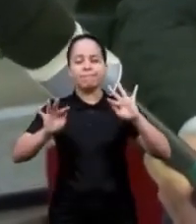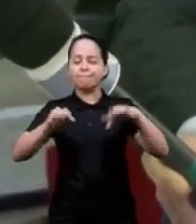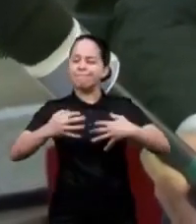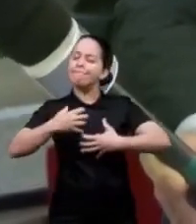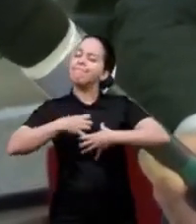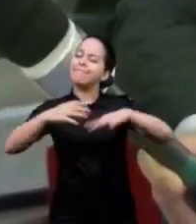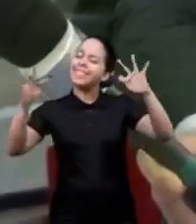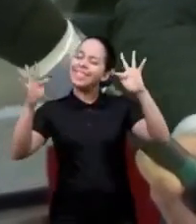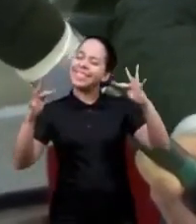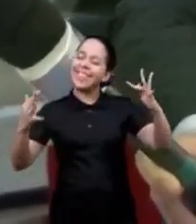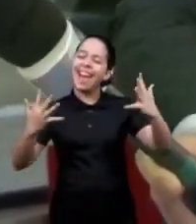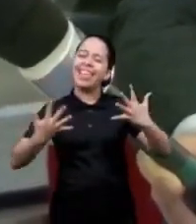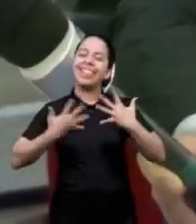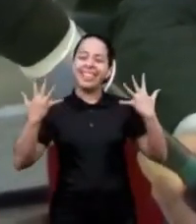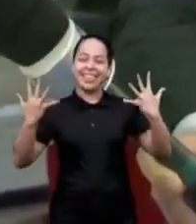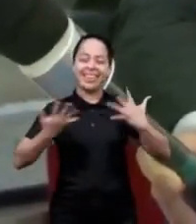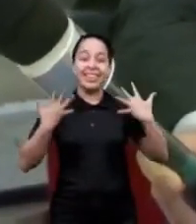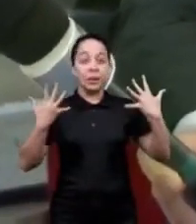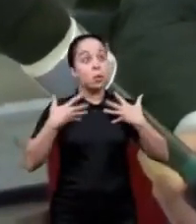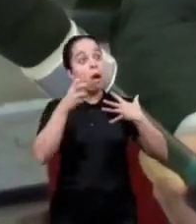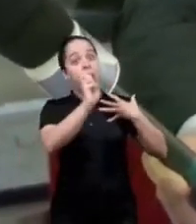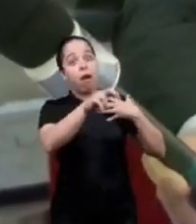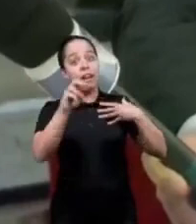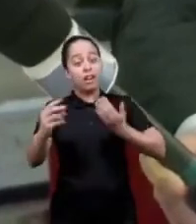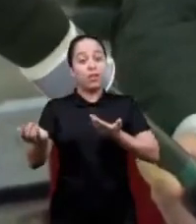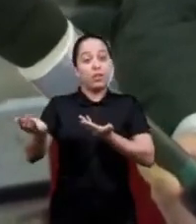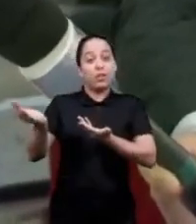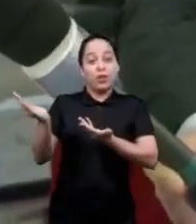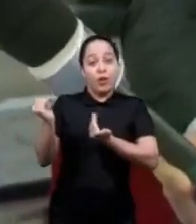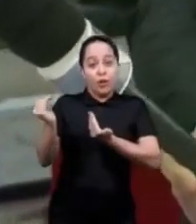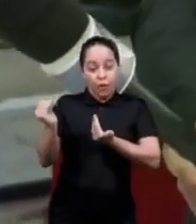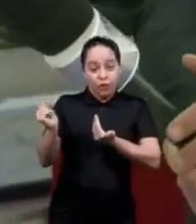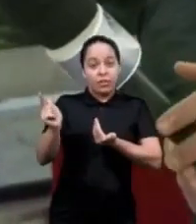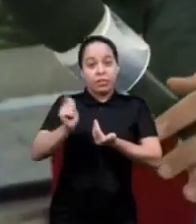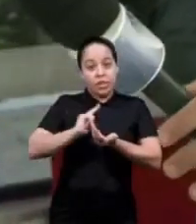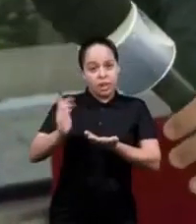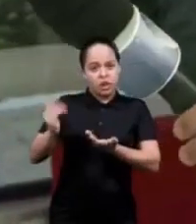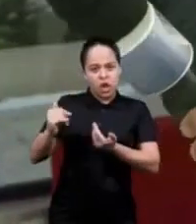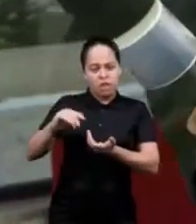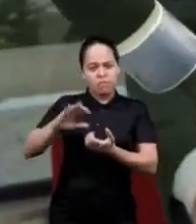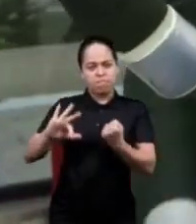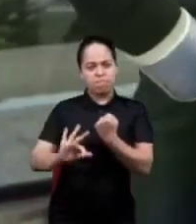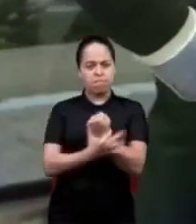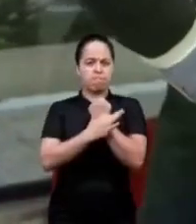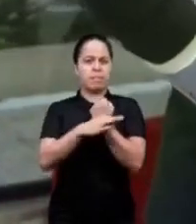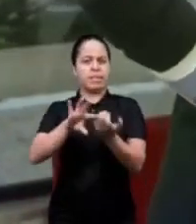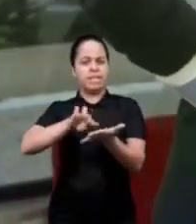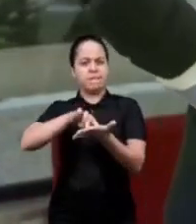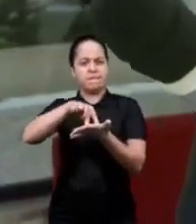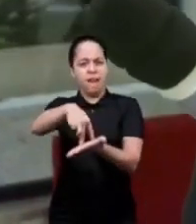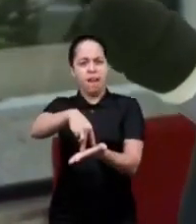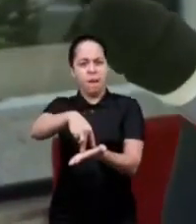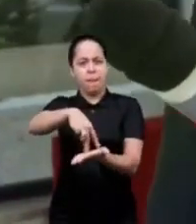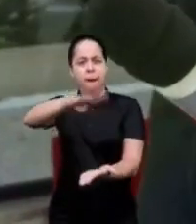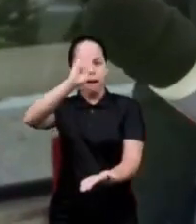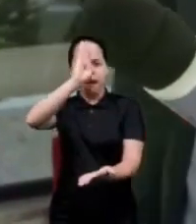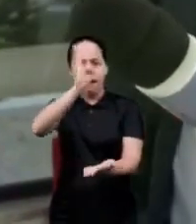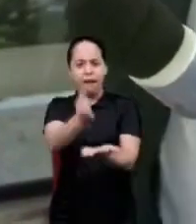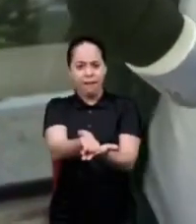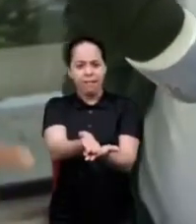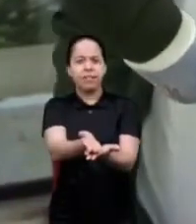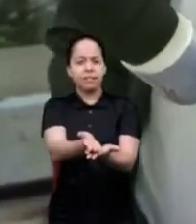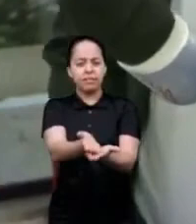joy and happiness because we see that our youth they are firmed they are positioned